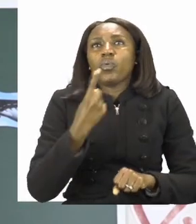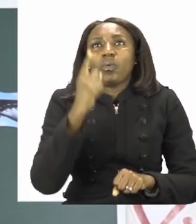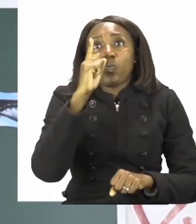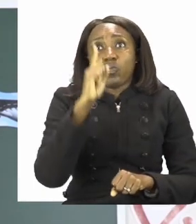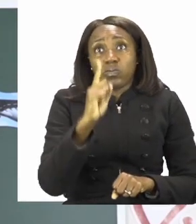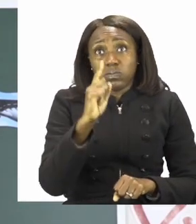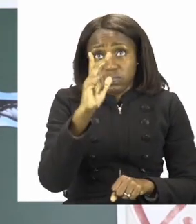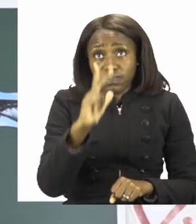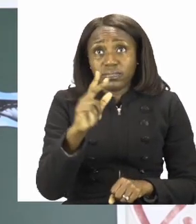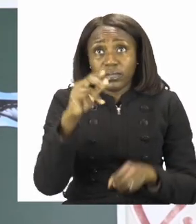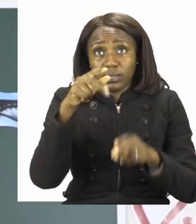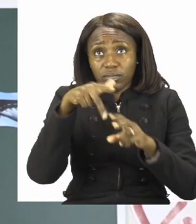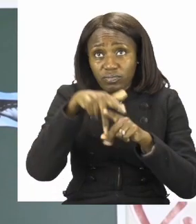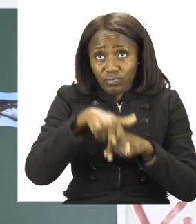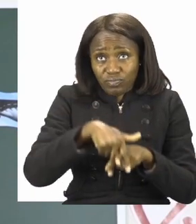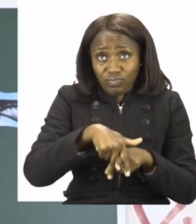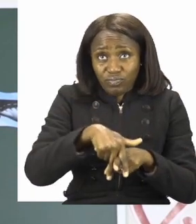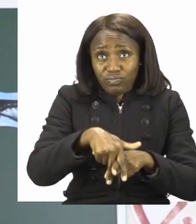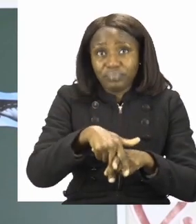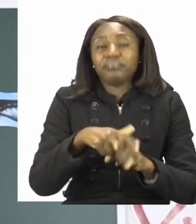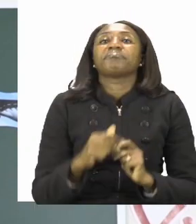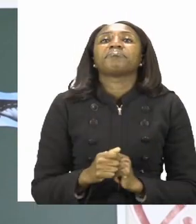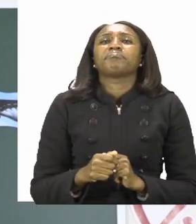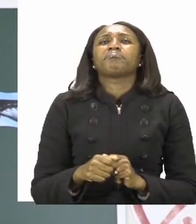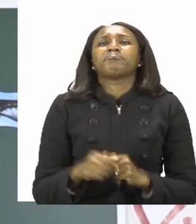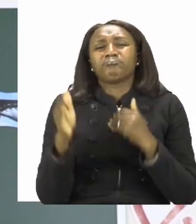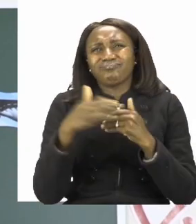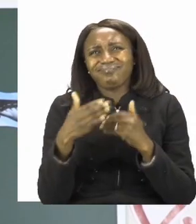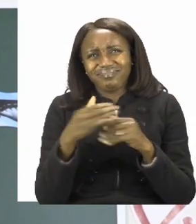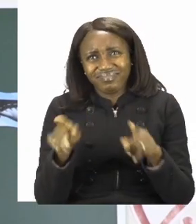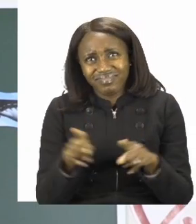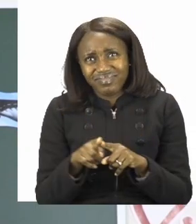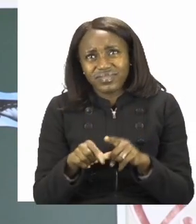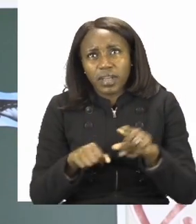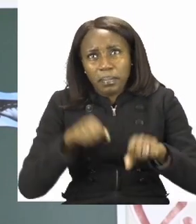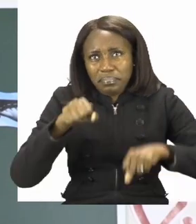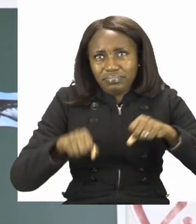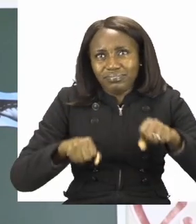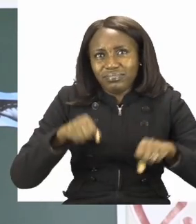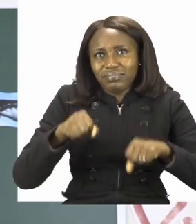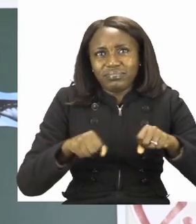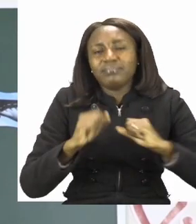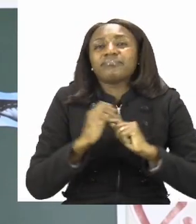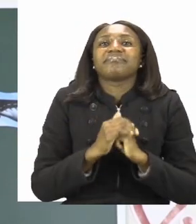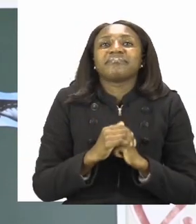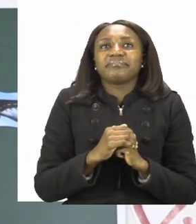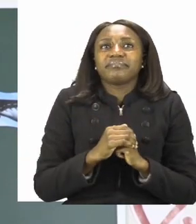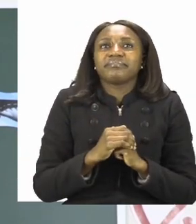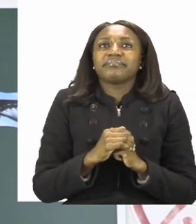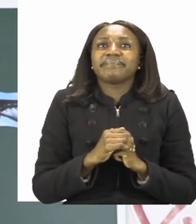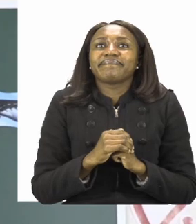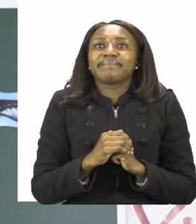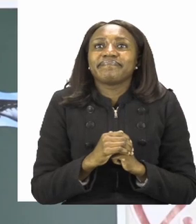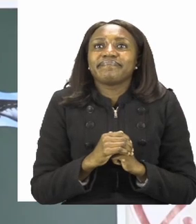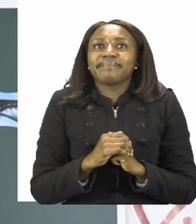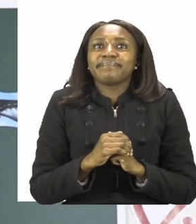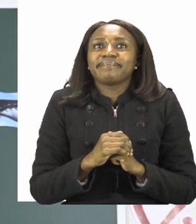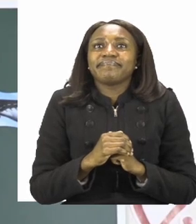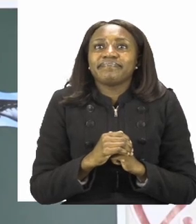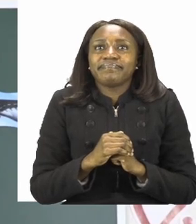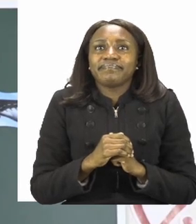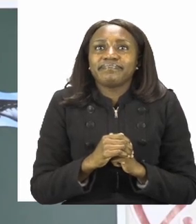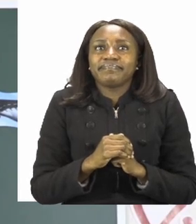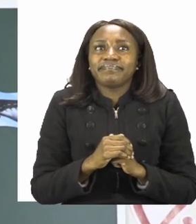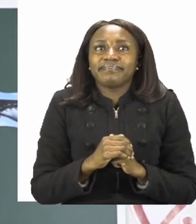It's like a bike. So the person gets onto the bike and it also has two wheels just like a bike. The scooter